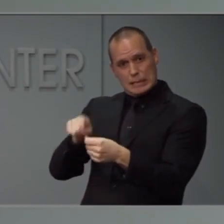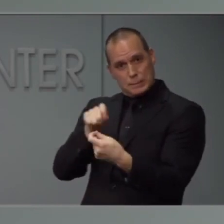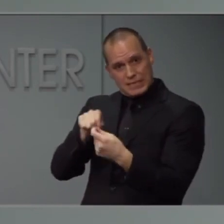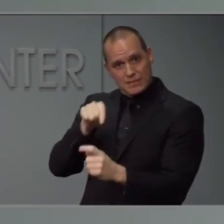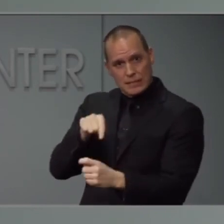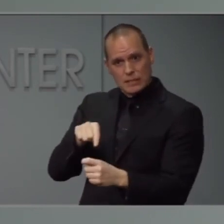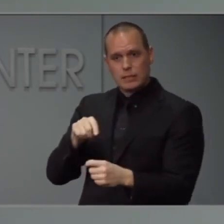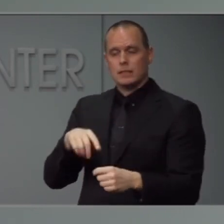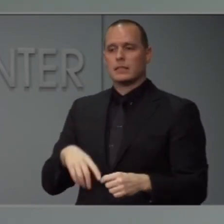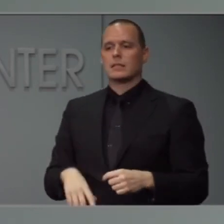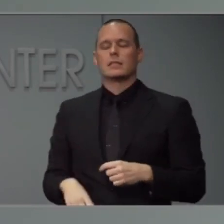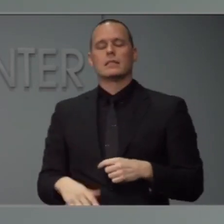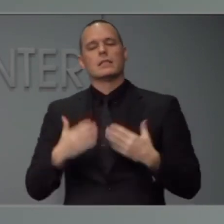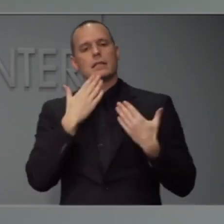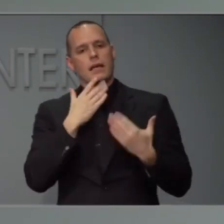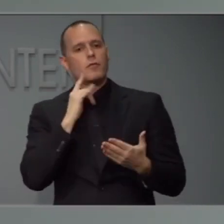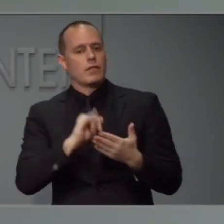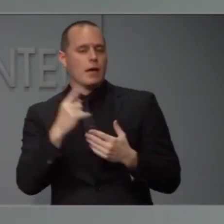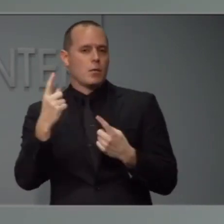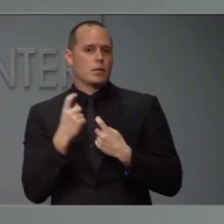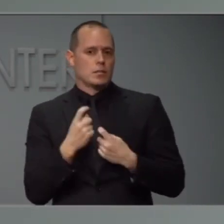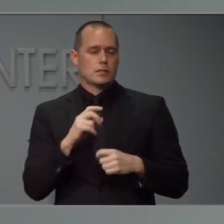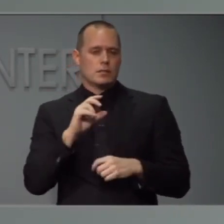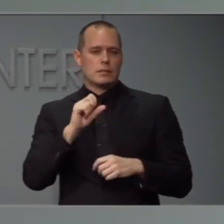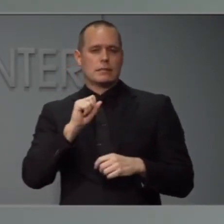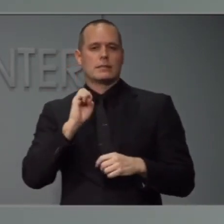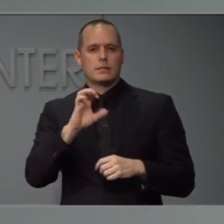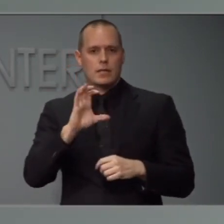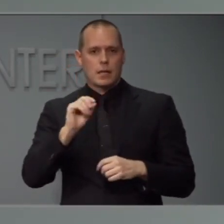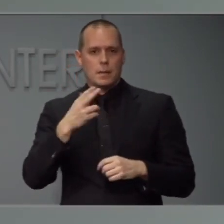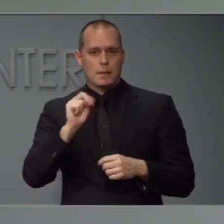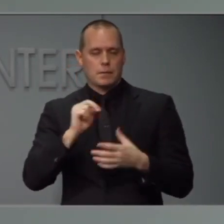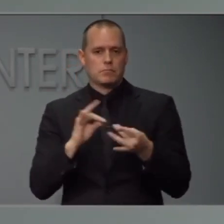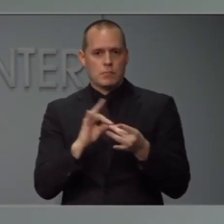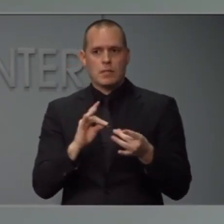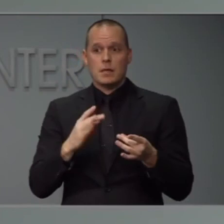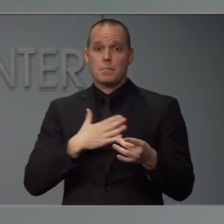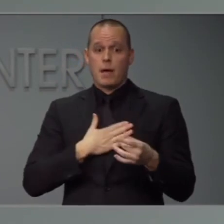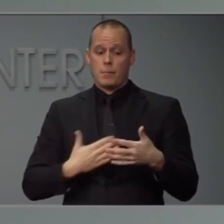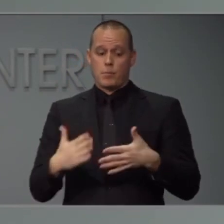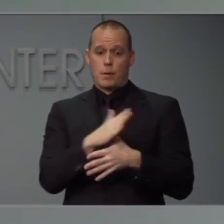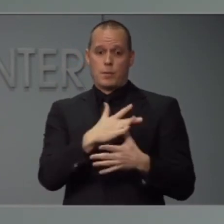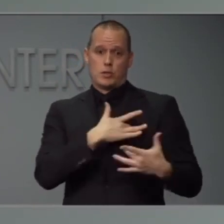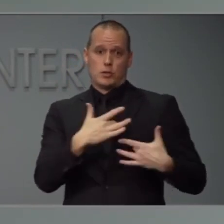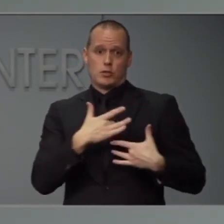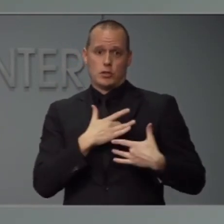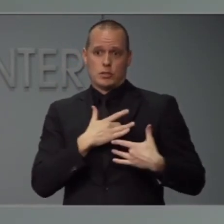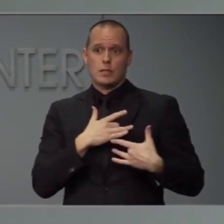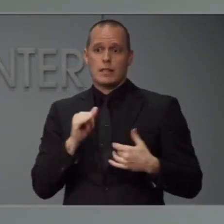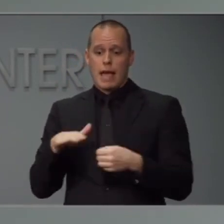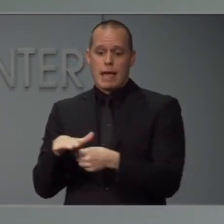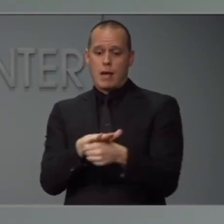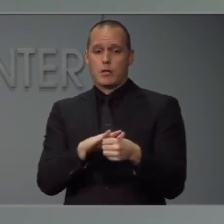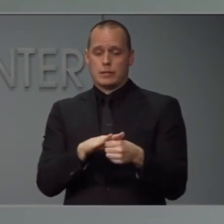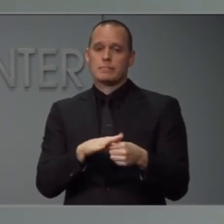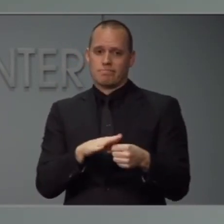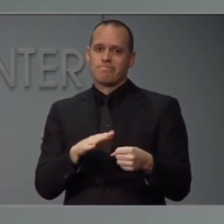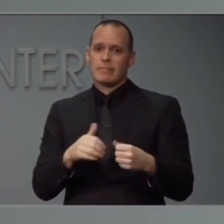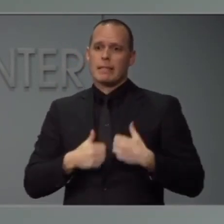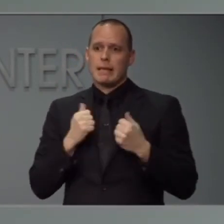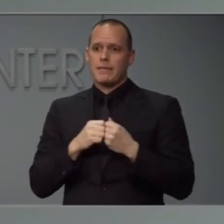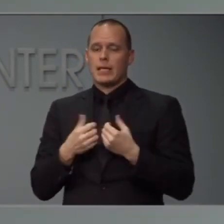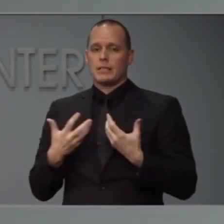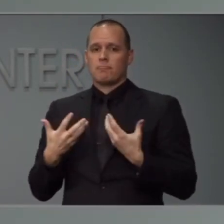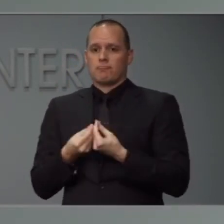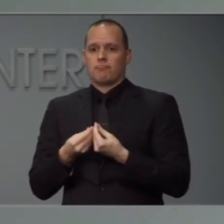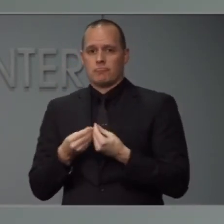question. And as we've been saying for many weeks, one of my primary areas of concern are those that live in congregate settings,